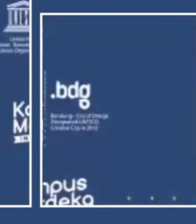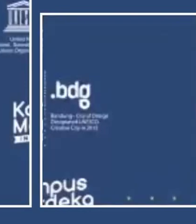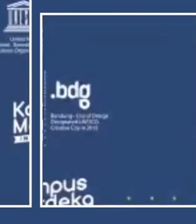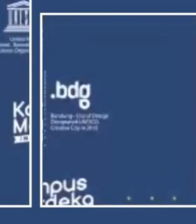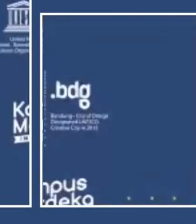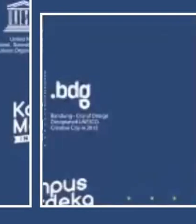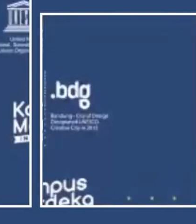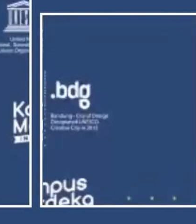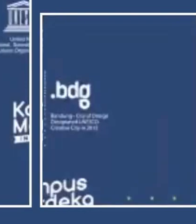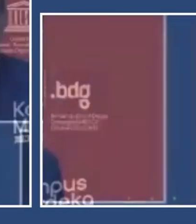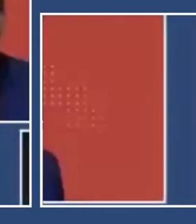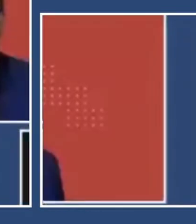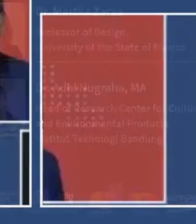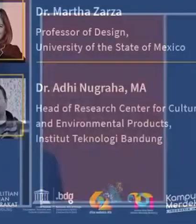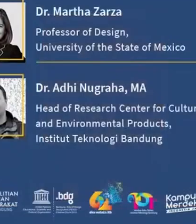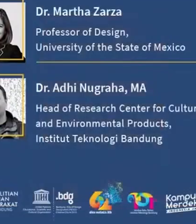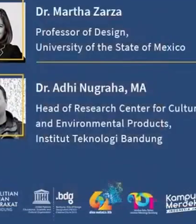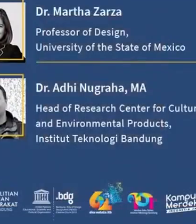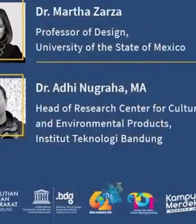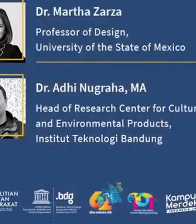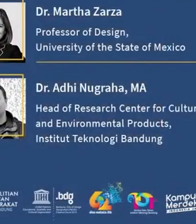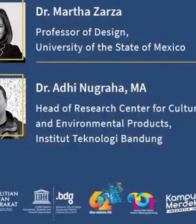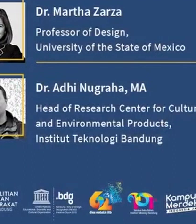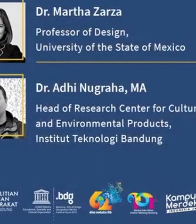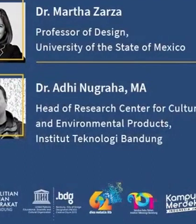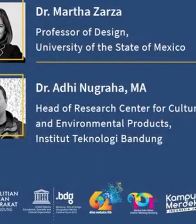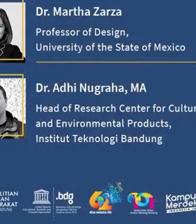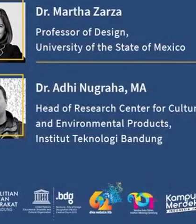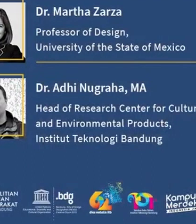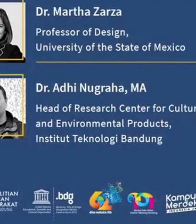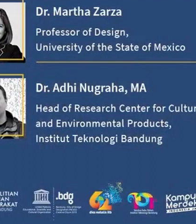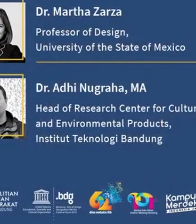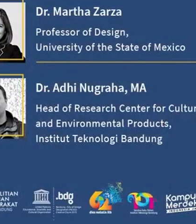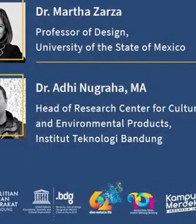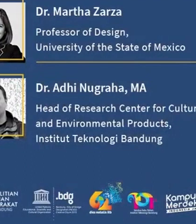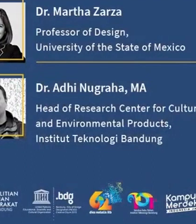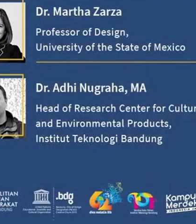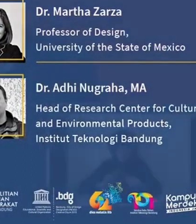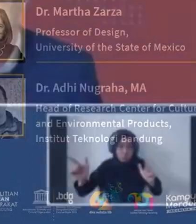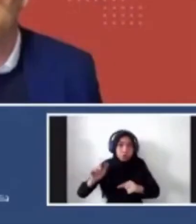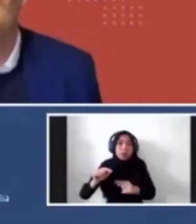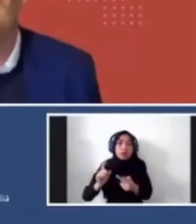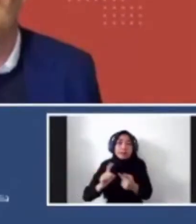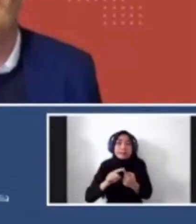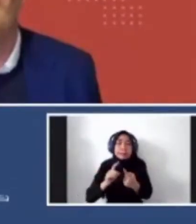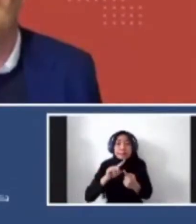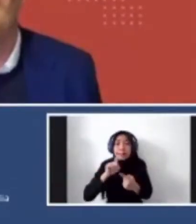his, uh, PhD also in, in public art. Uh, his question is about how,